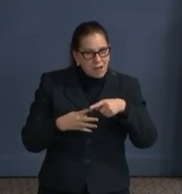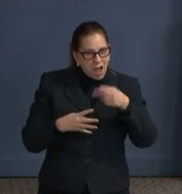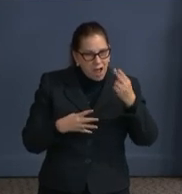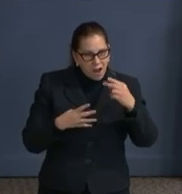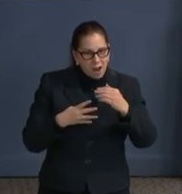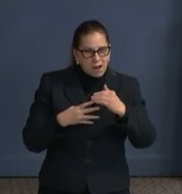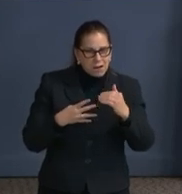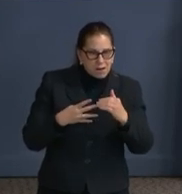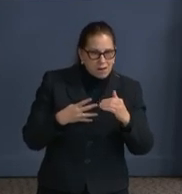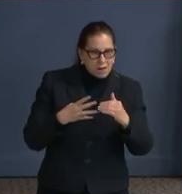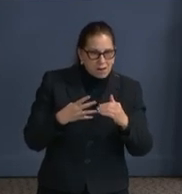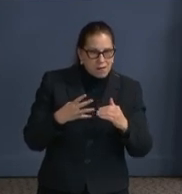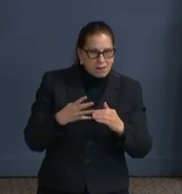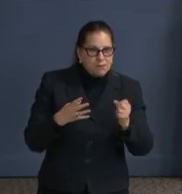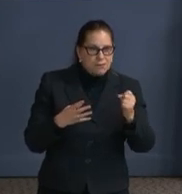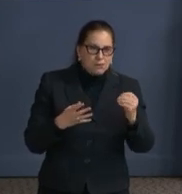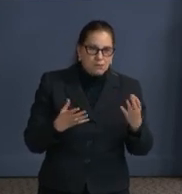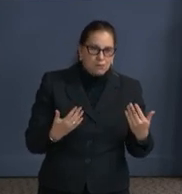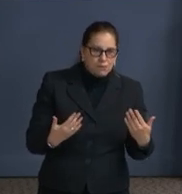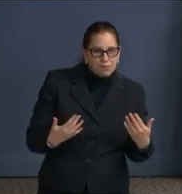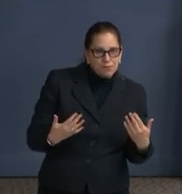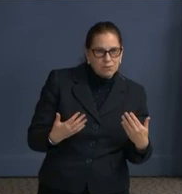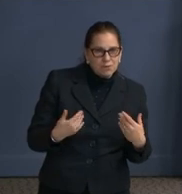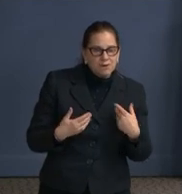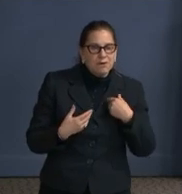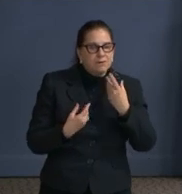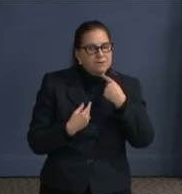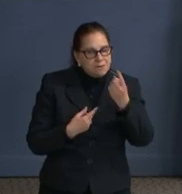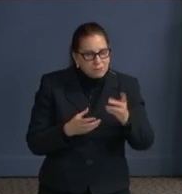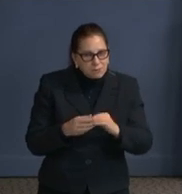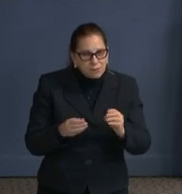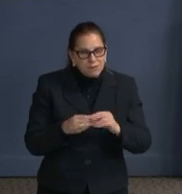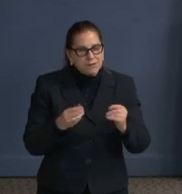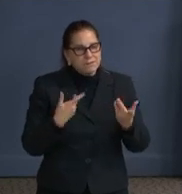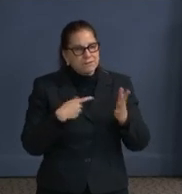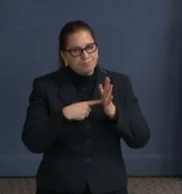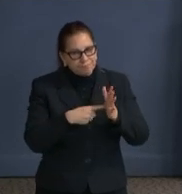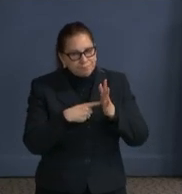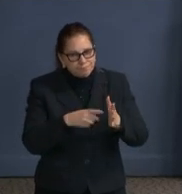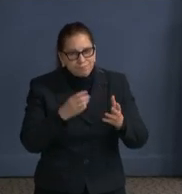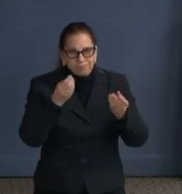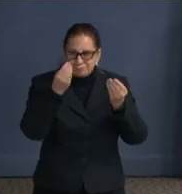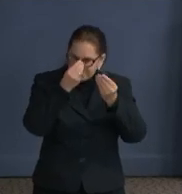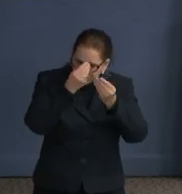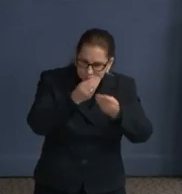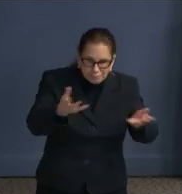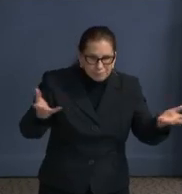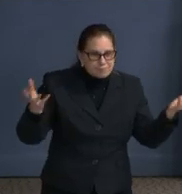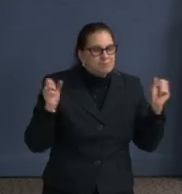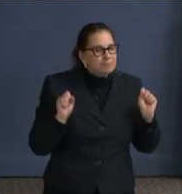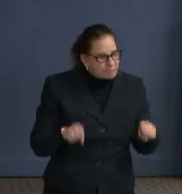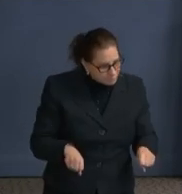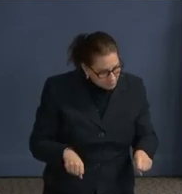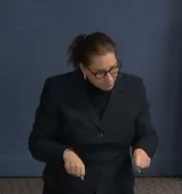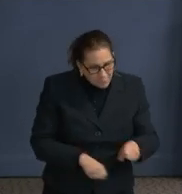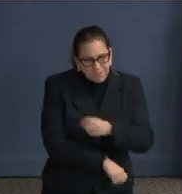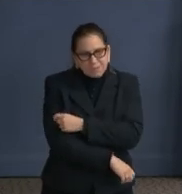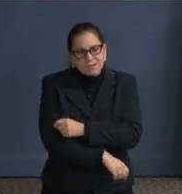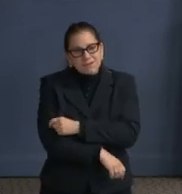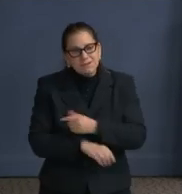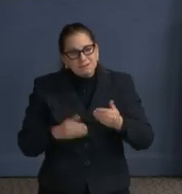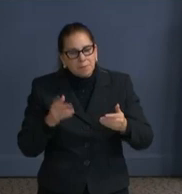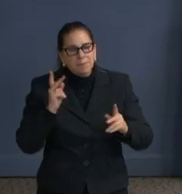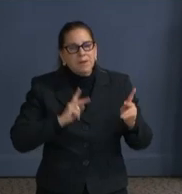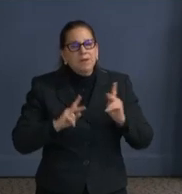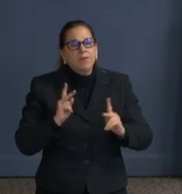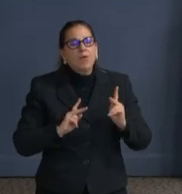beginning to get vaccinated, telling their stories. We've done that, we've put that information out there to move those acceptance rates and